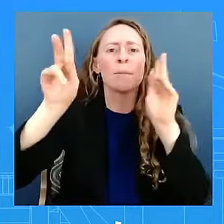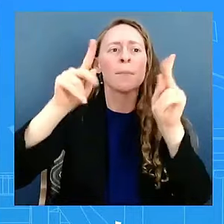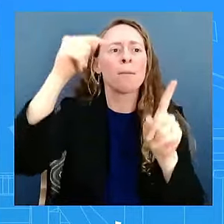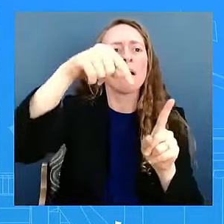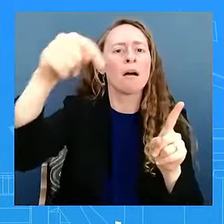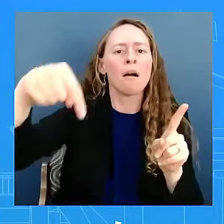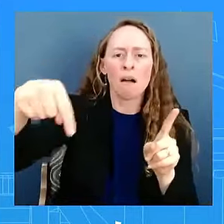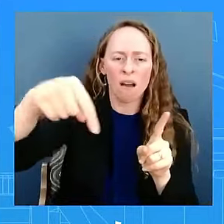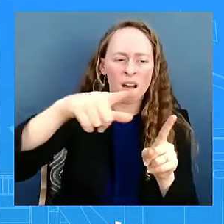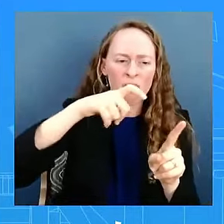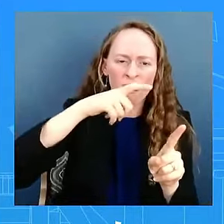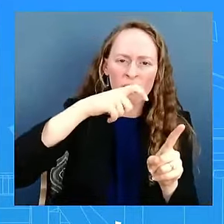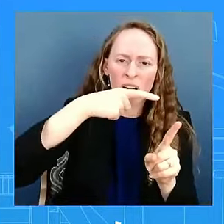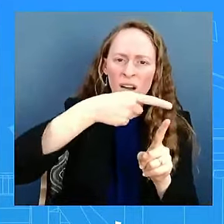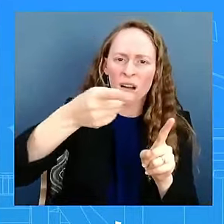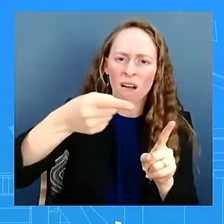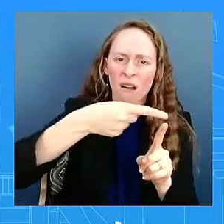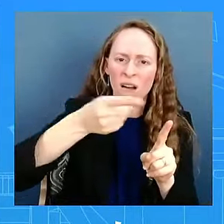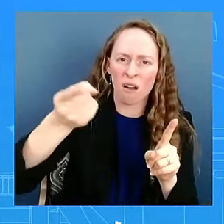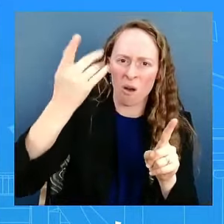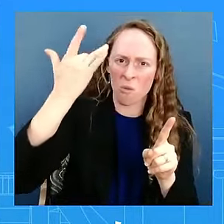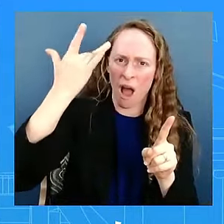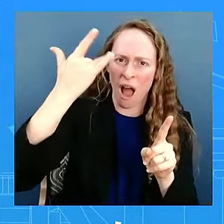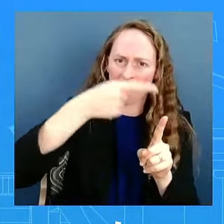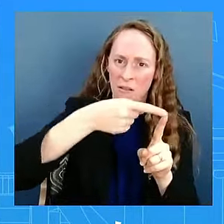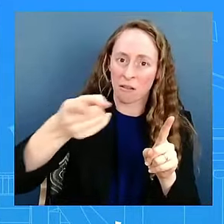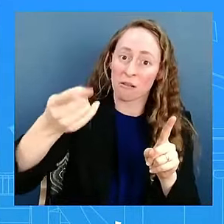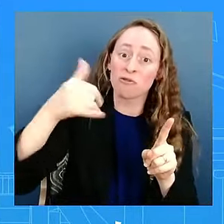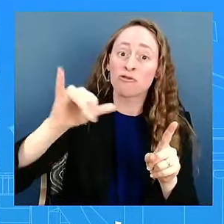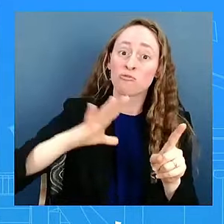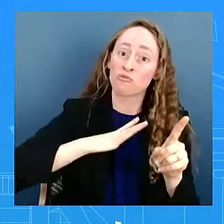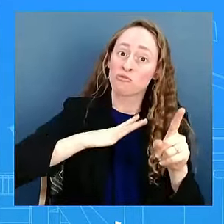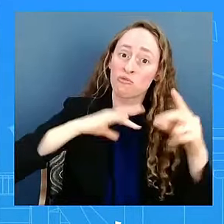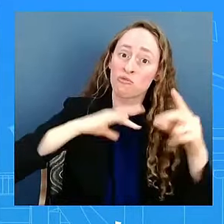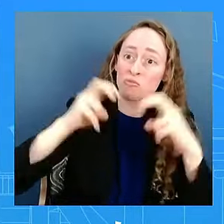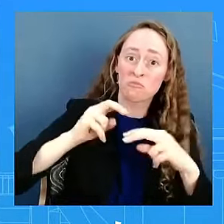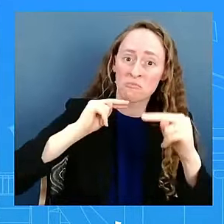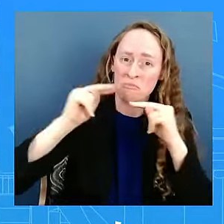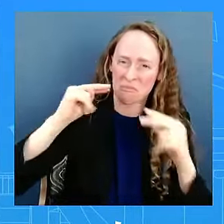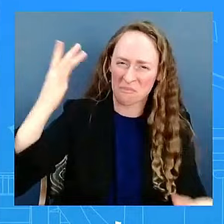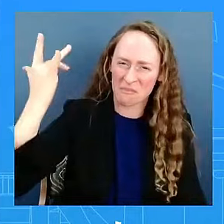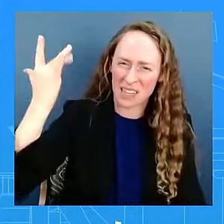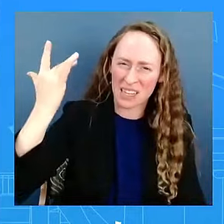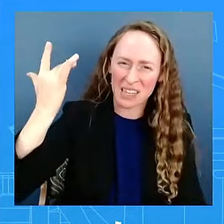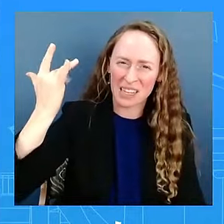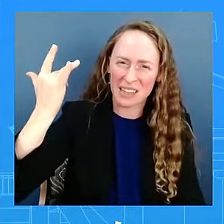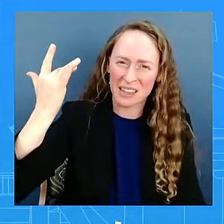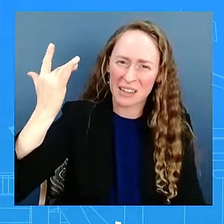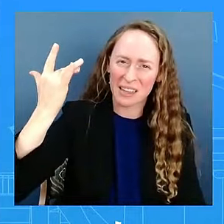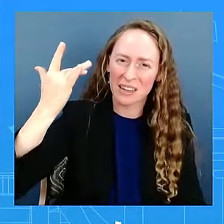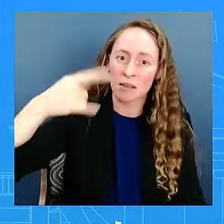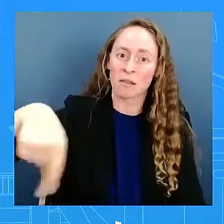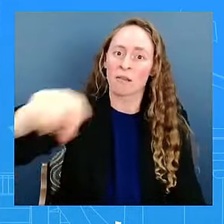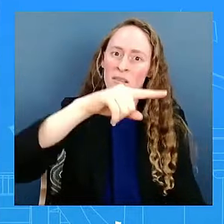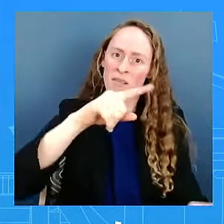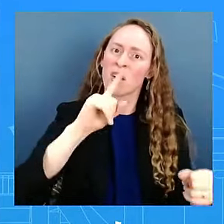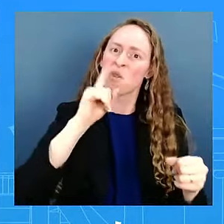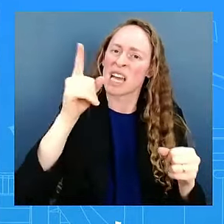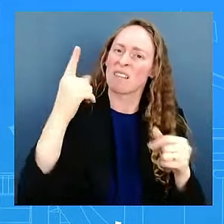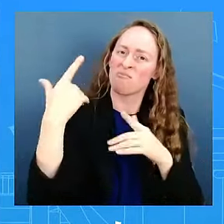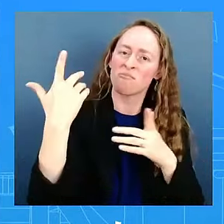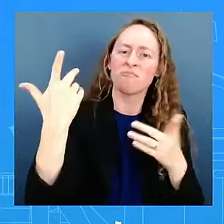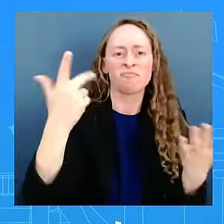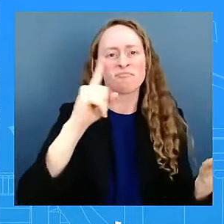to these talks given that the guy who was heading the talks for Hamas is now dead. What reason do they have to